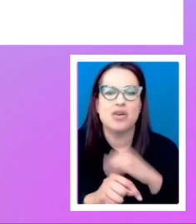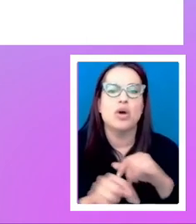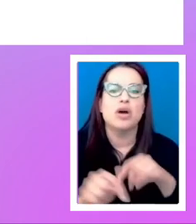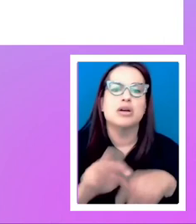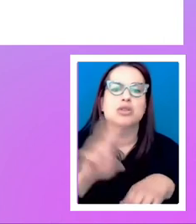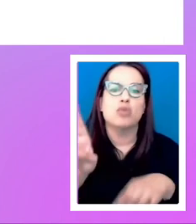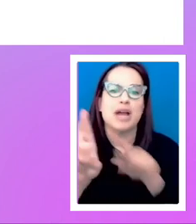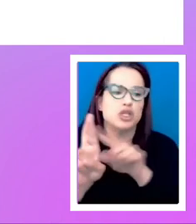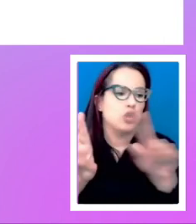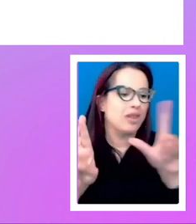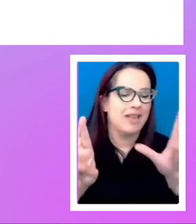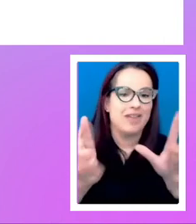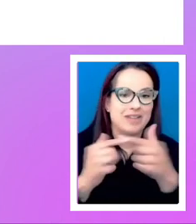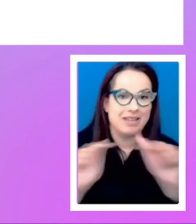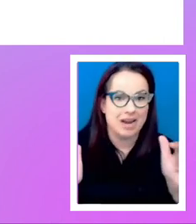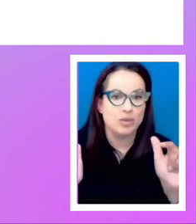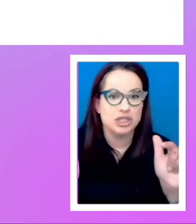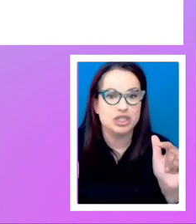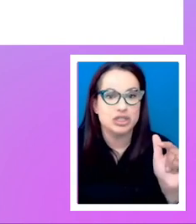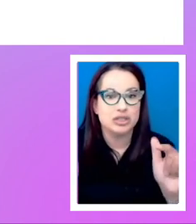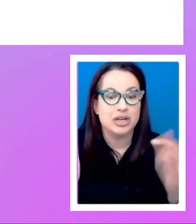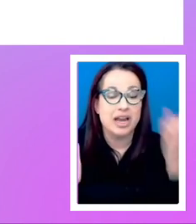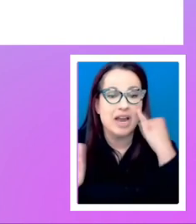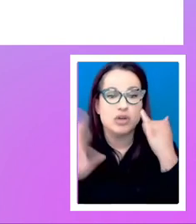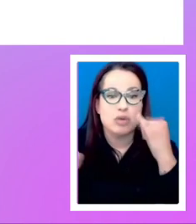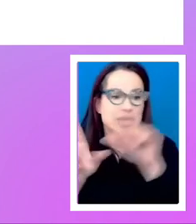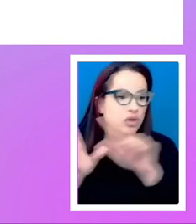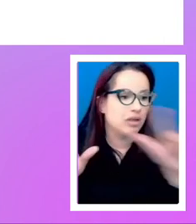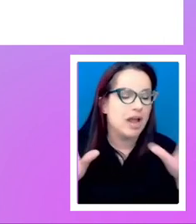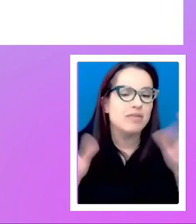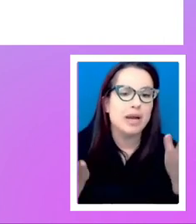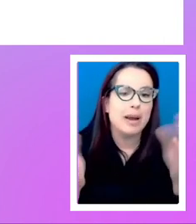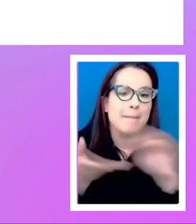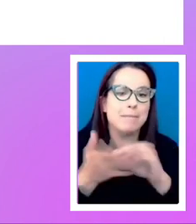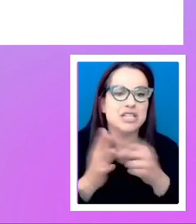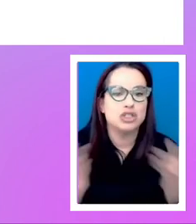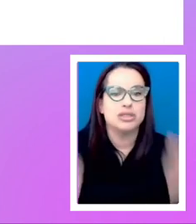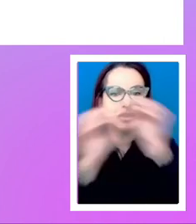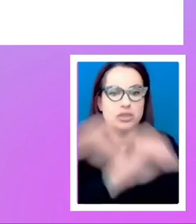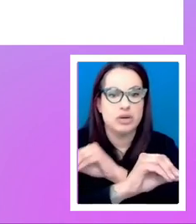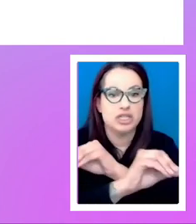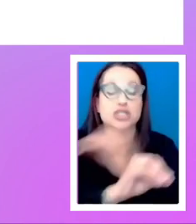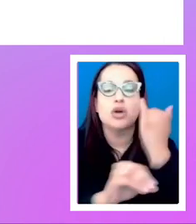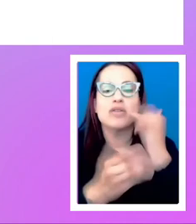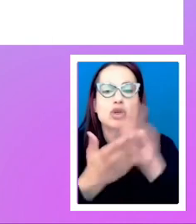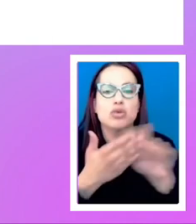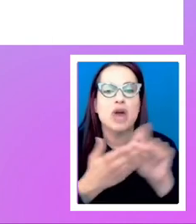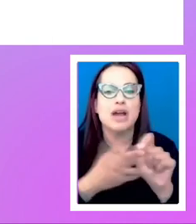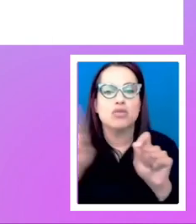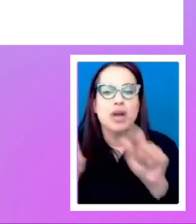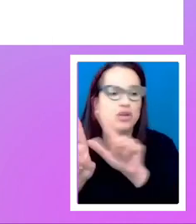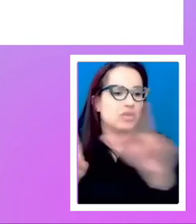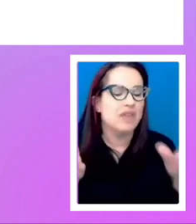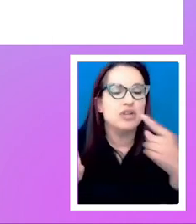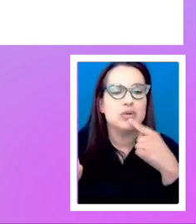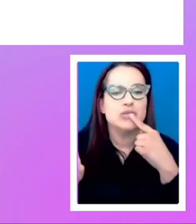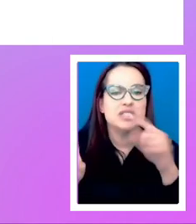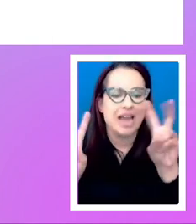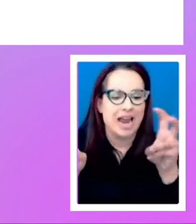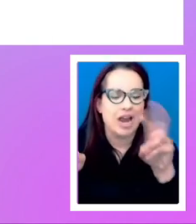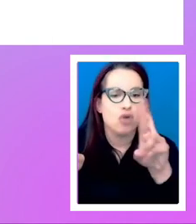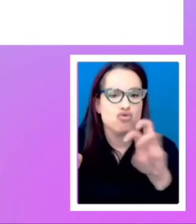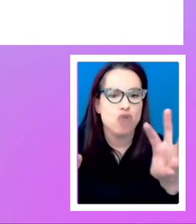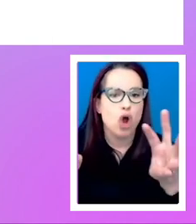Well, a right to left language, it would just all switch. So if you're in a right to left language and you say row reverse, then your